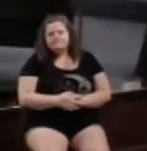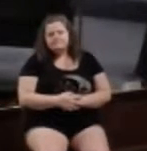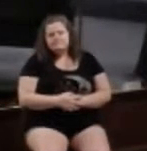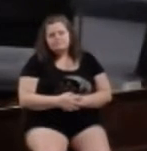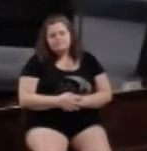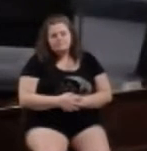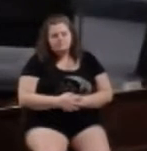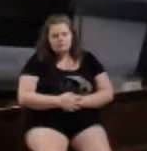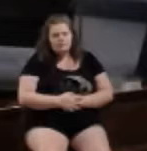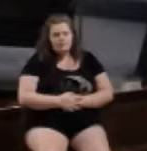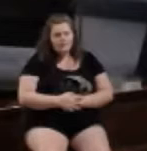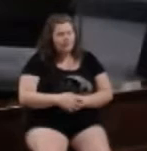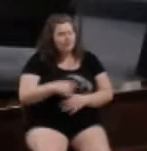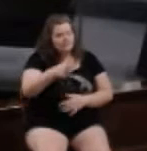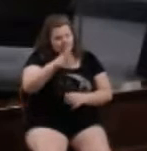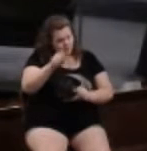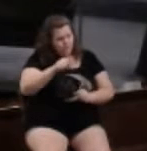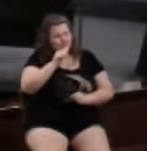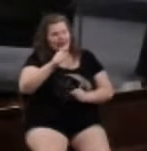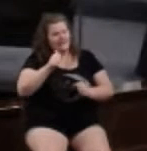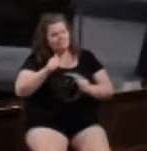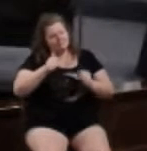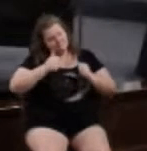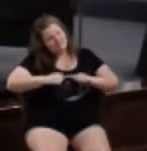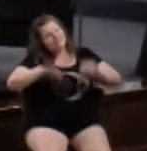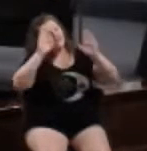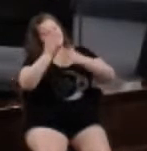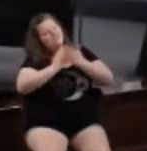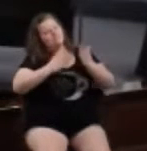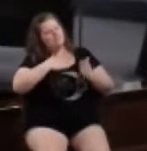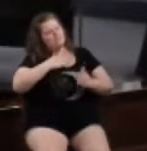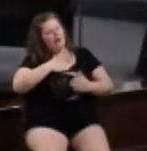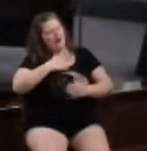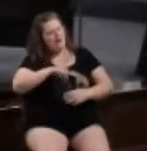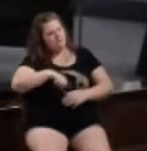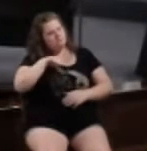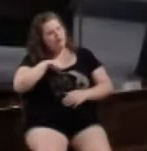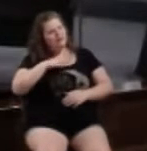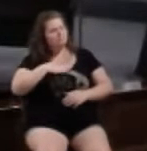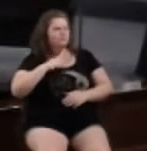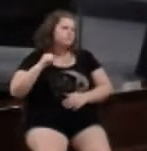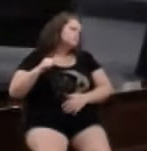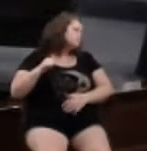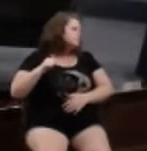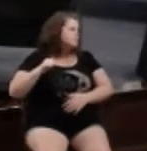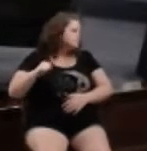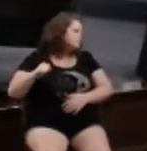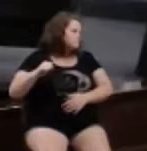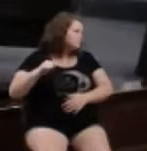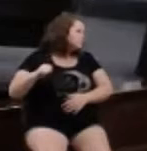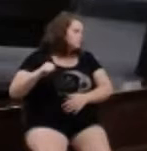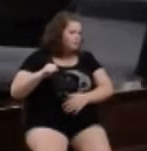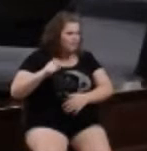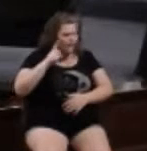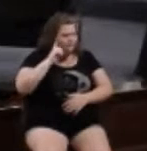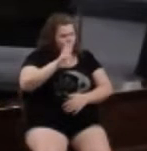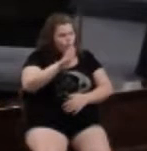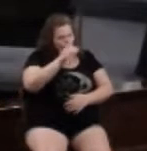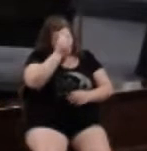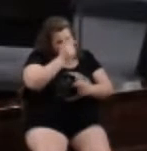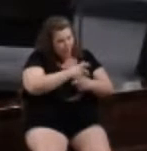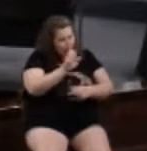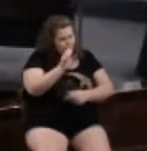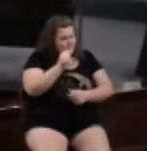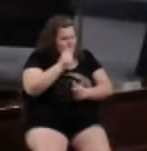Can you not sacrifice some of your pride, your stiff-neckedness for the sake of your brother or sister?